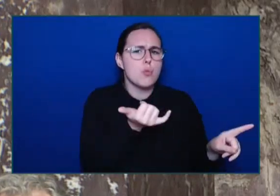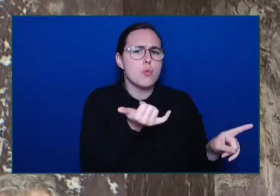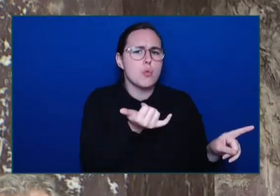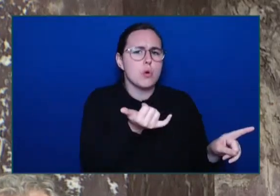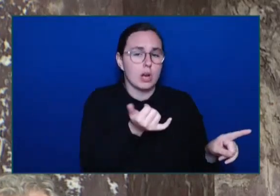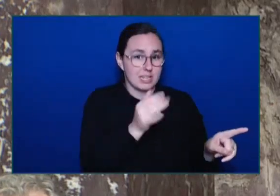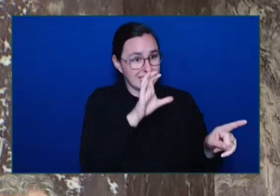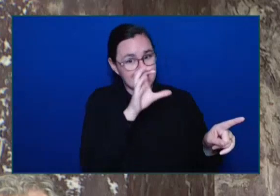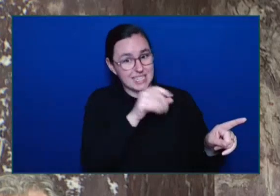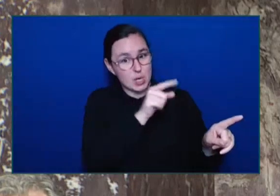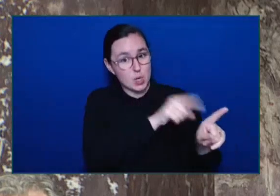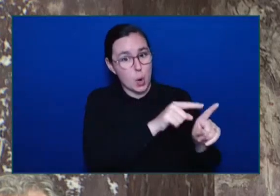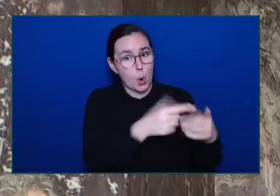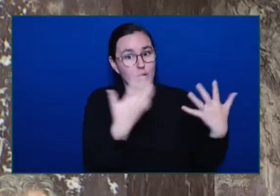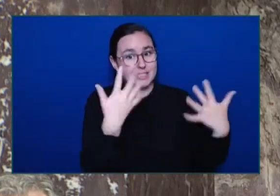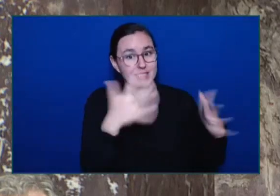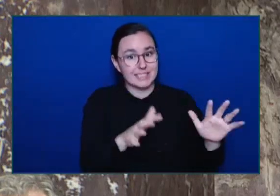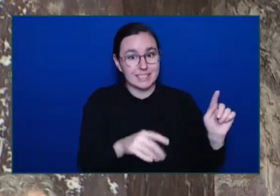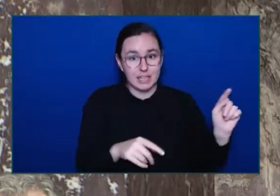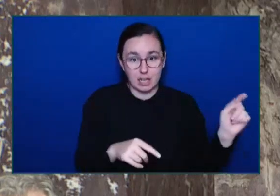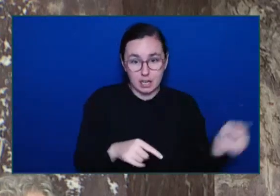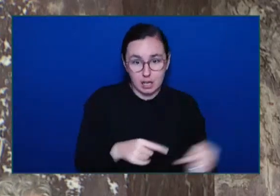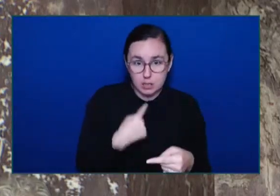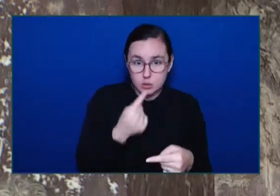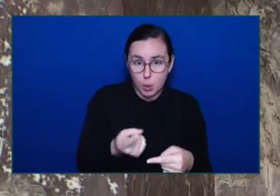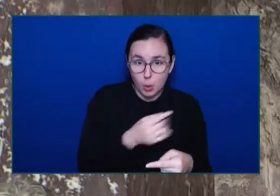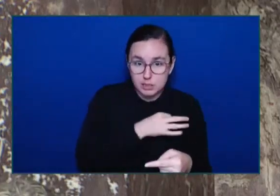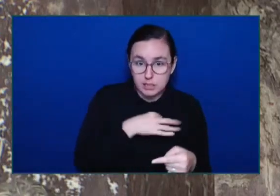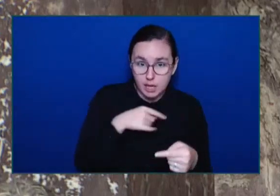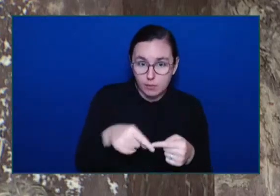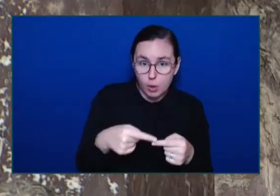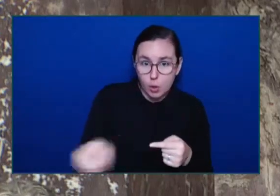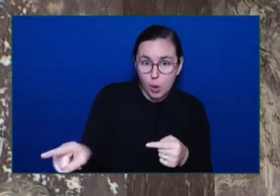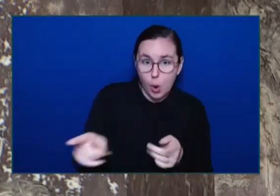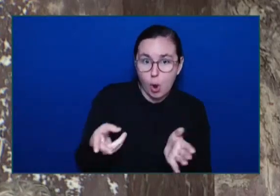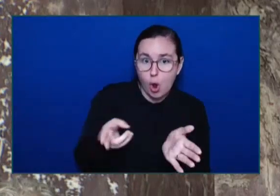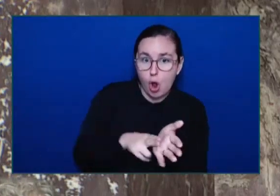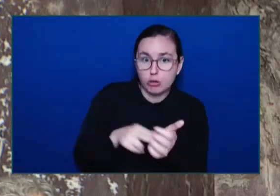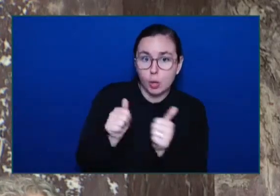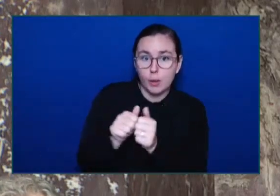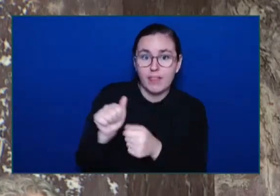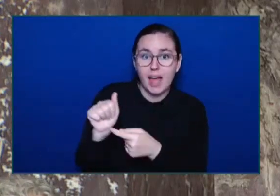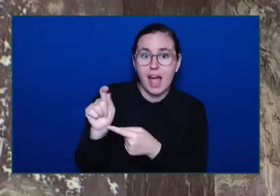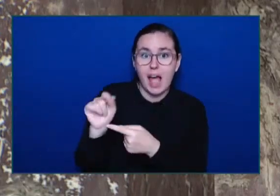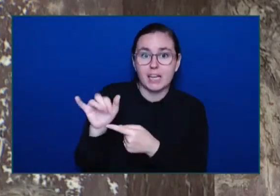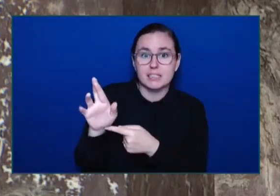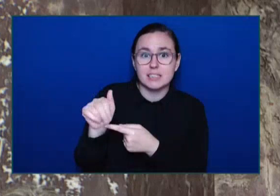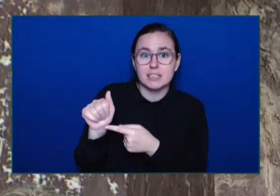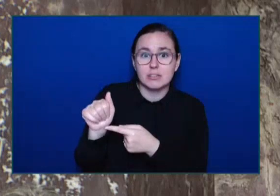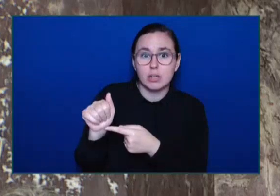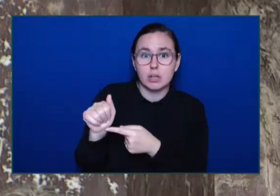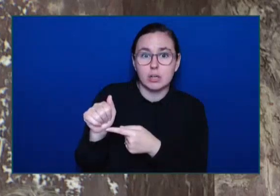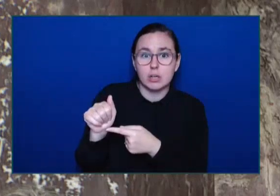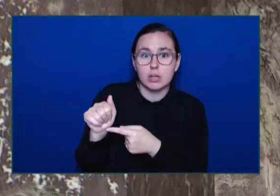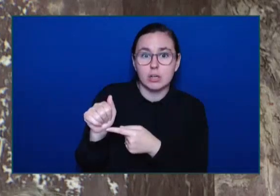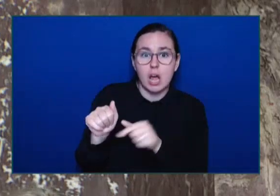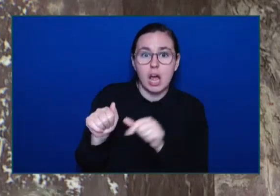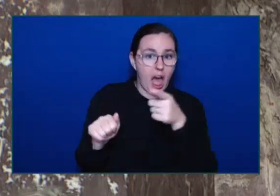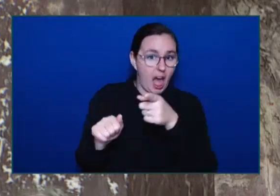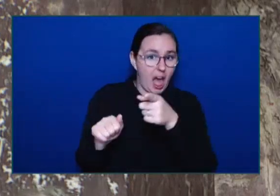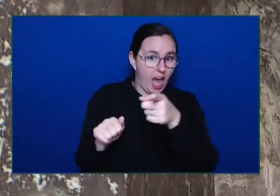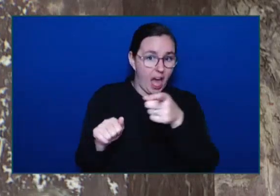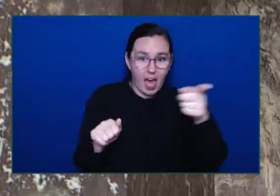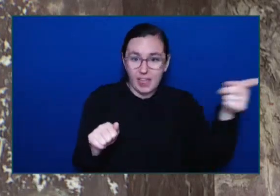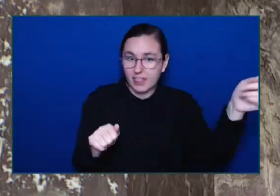ATERRA Suggesting that nobody else would have the capacity Without testing the market We think that's wrong, Honourable Speaker All the things in this report